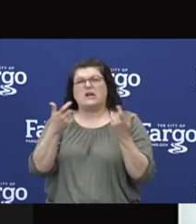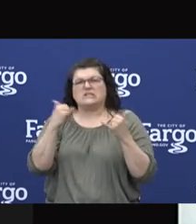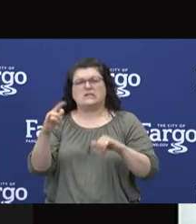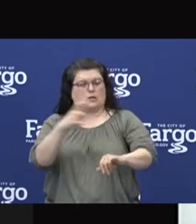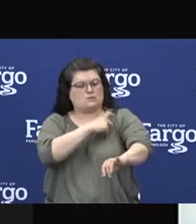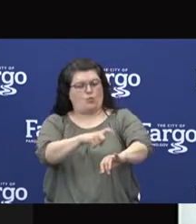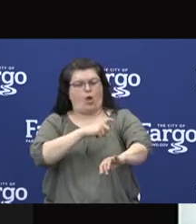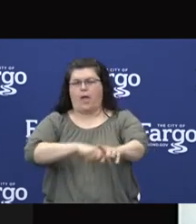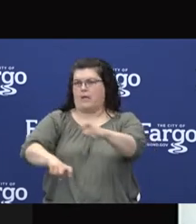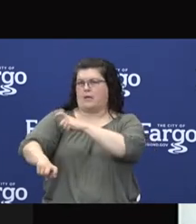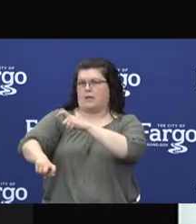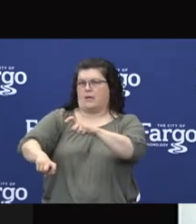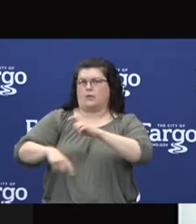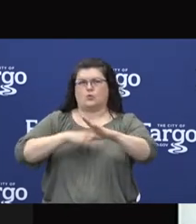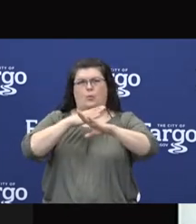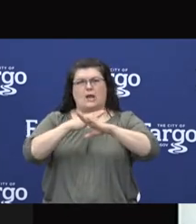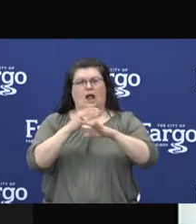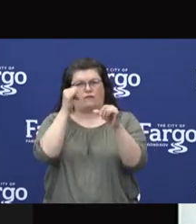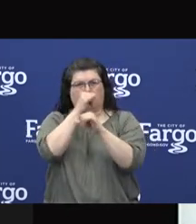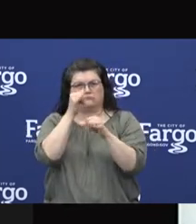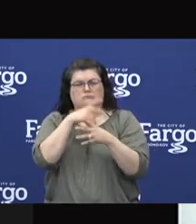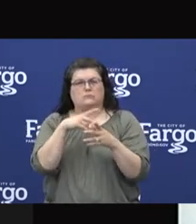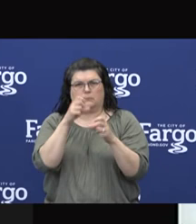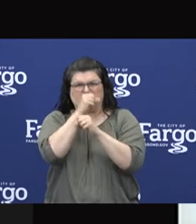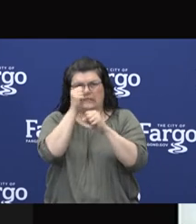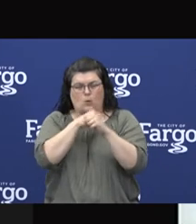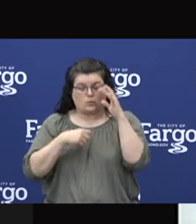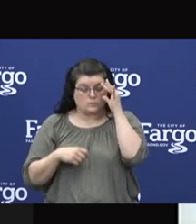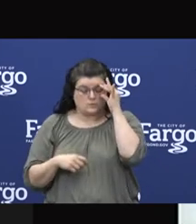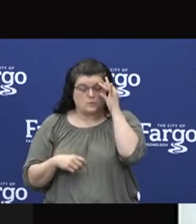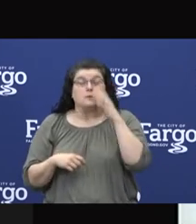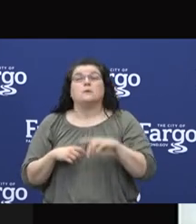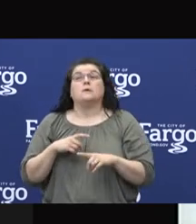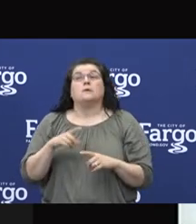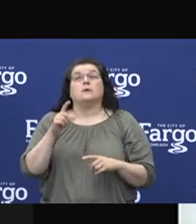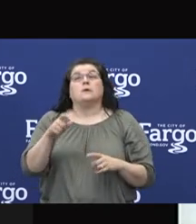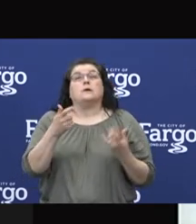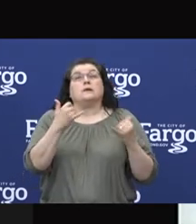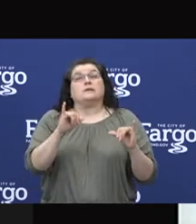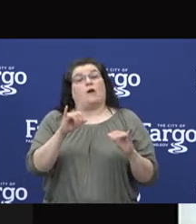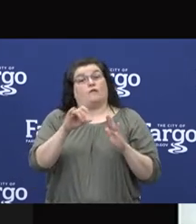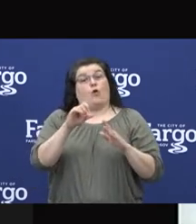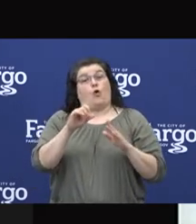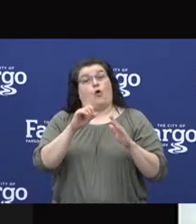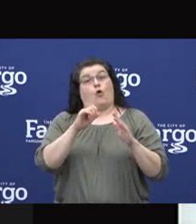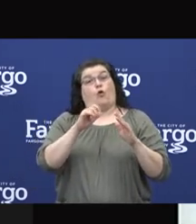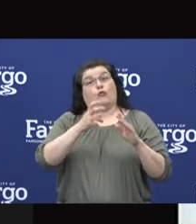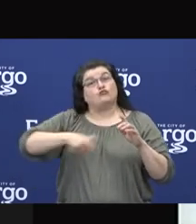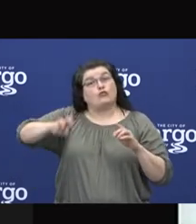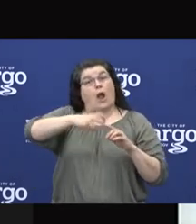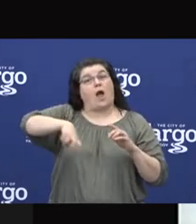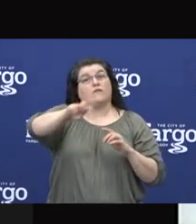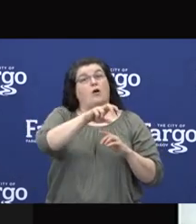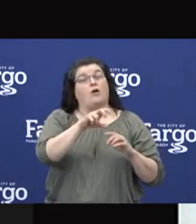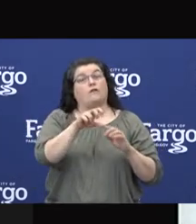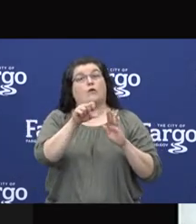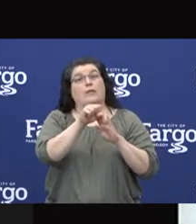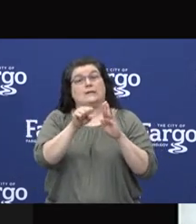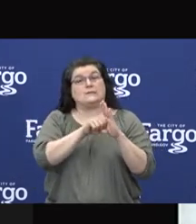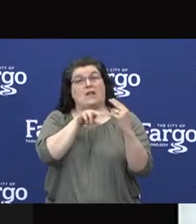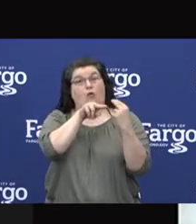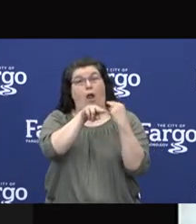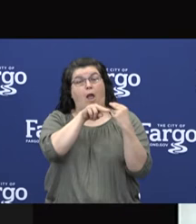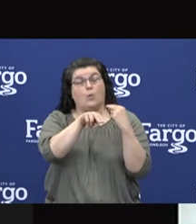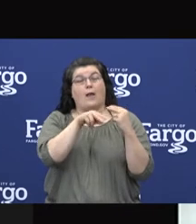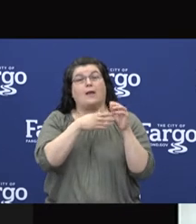As for travel, the State Health Department has some travel guidelines you can check on their website. The recommendation is still to avoid travel to